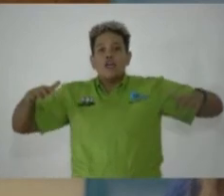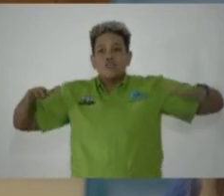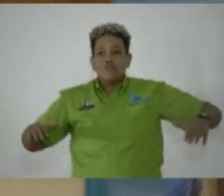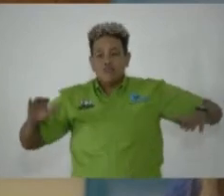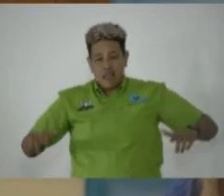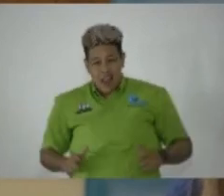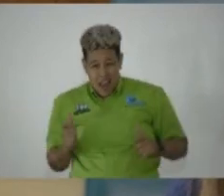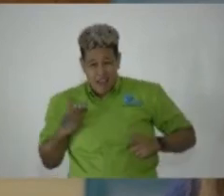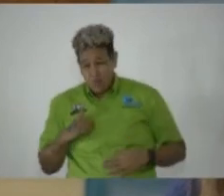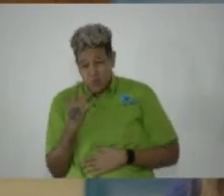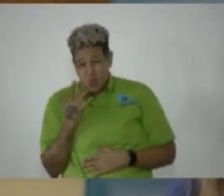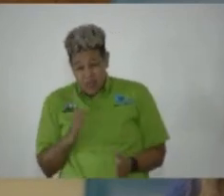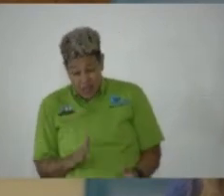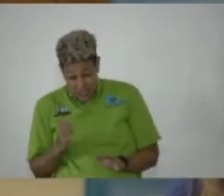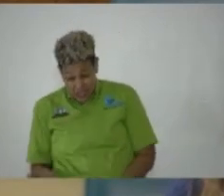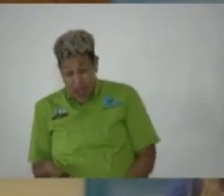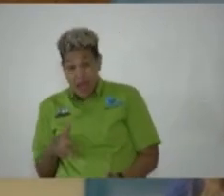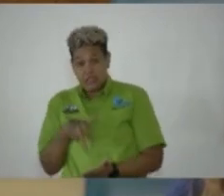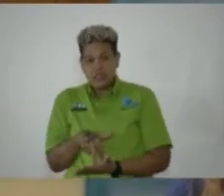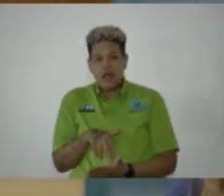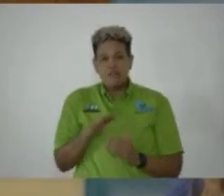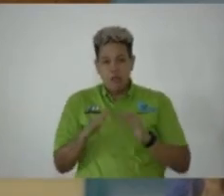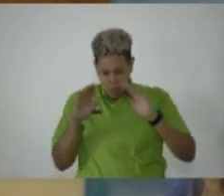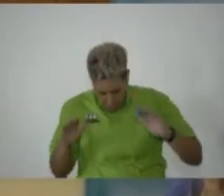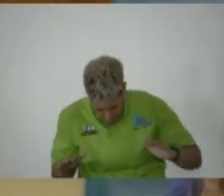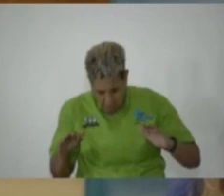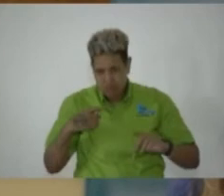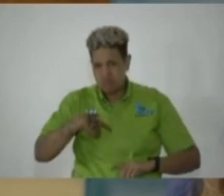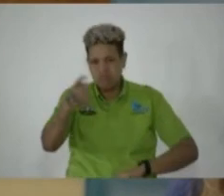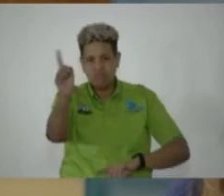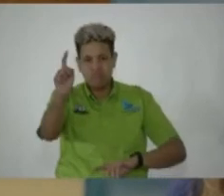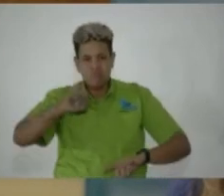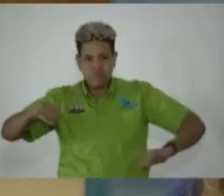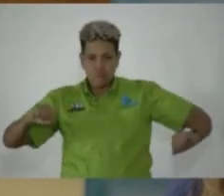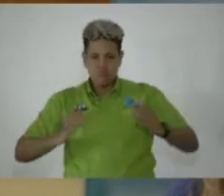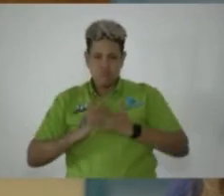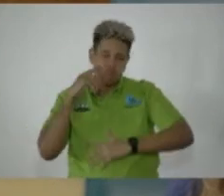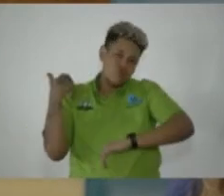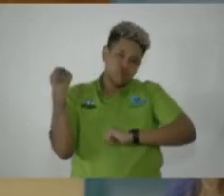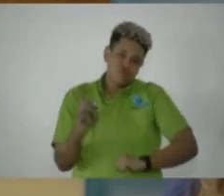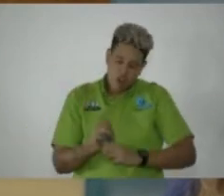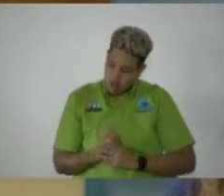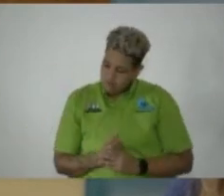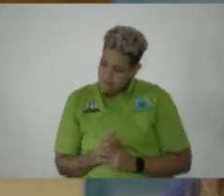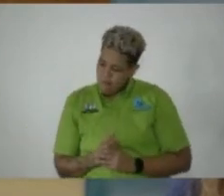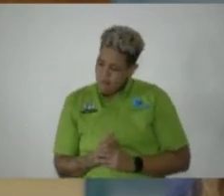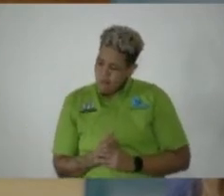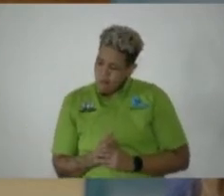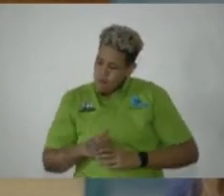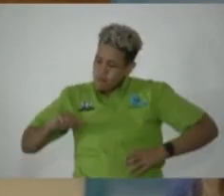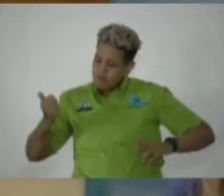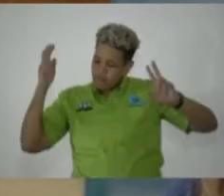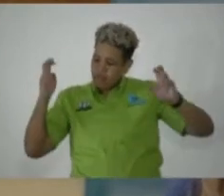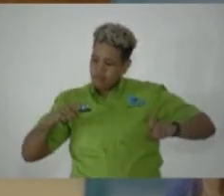Yes, we would rather die on our feet than live on our knees, resilient and strong. The other quotation I will